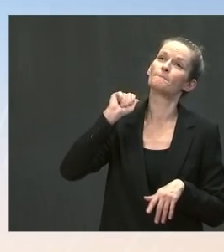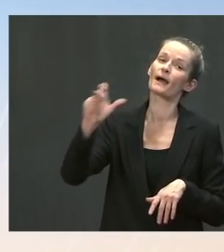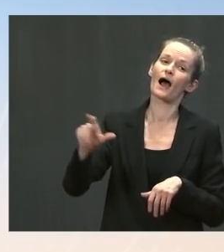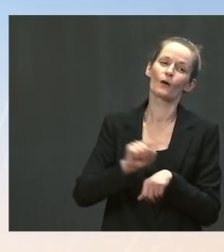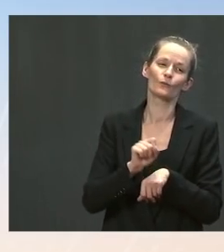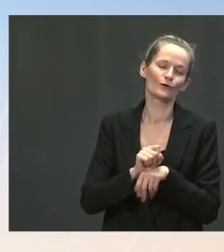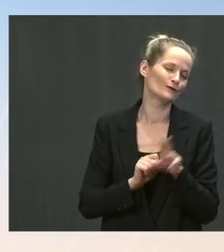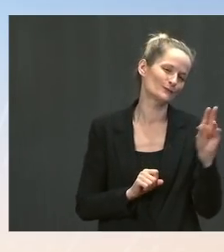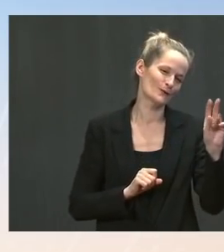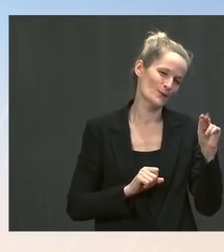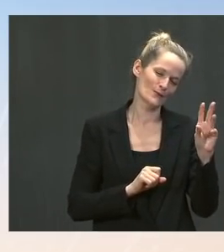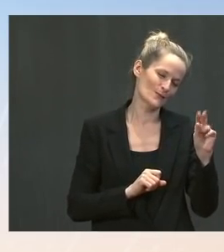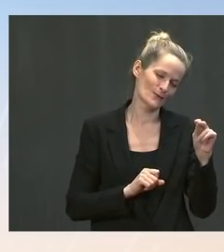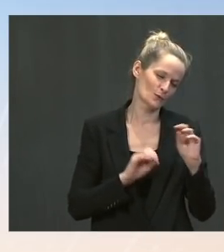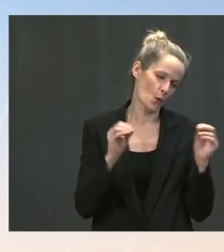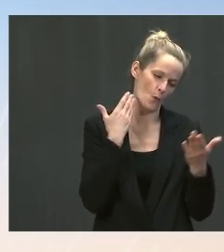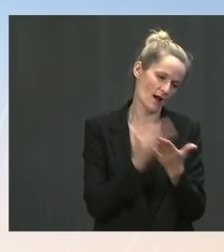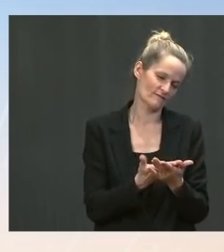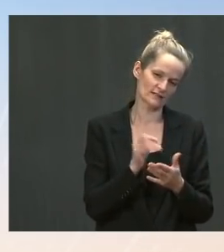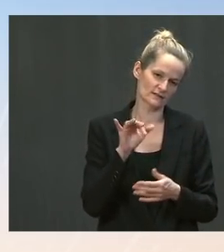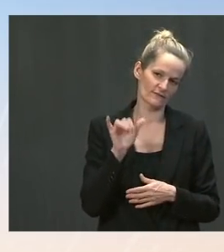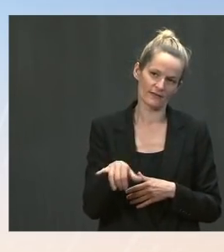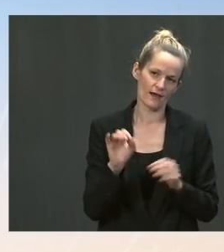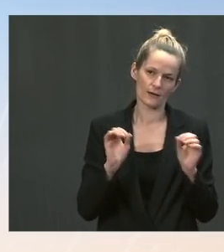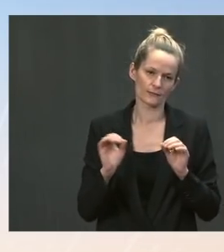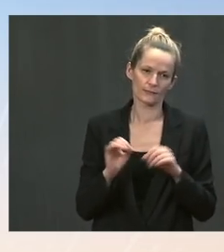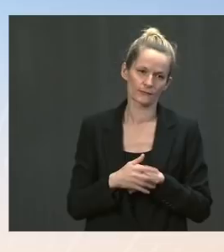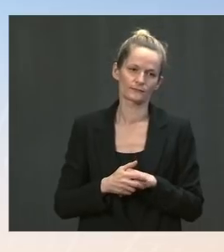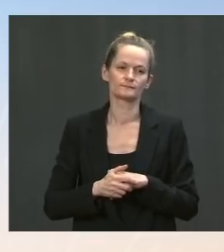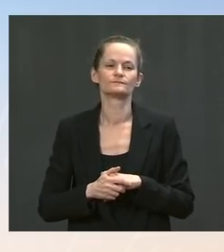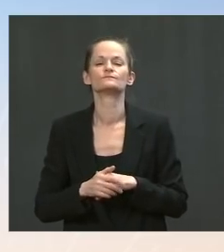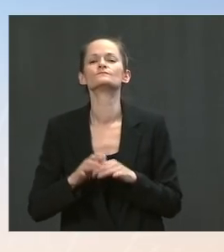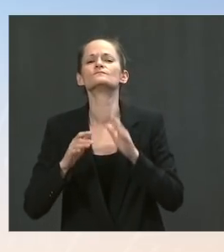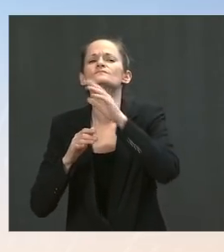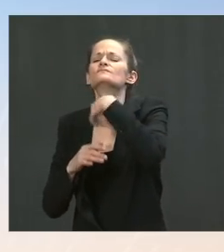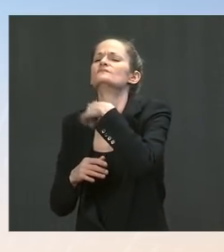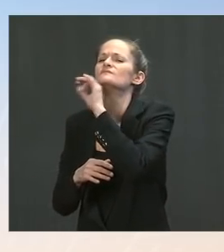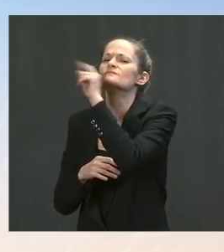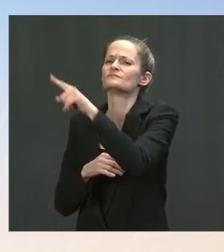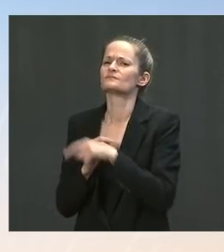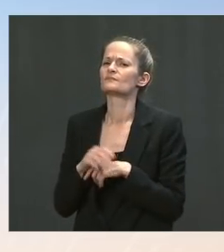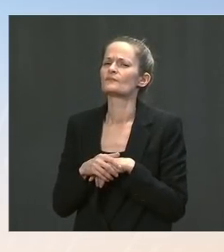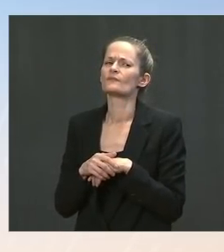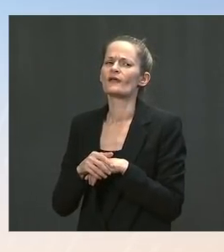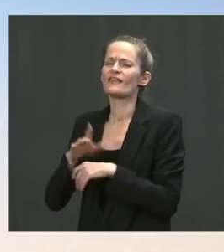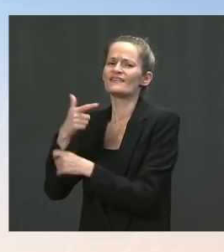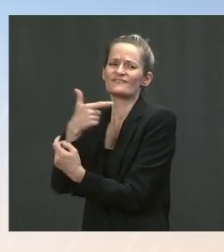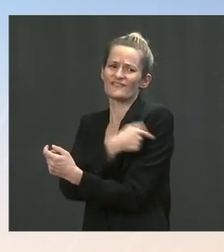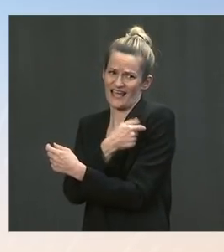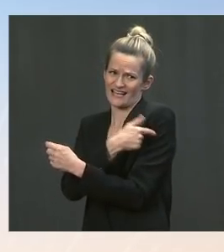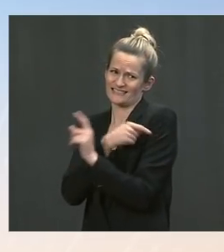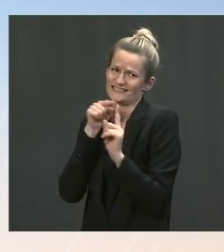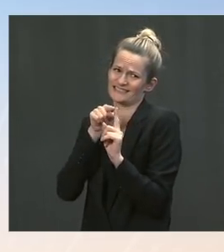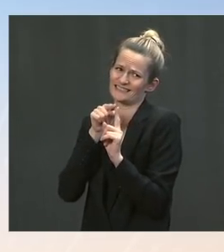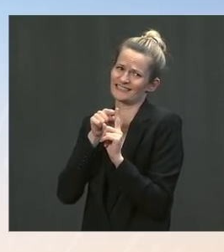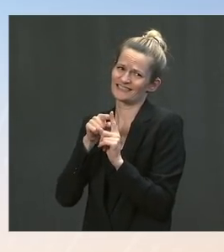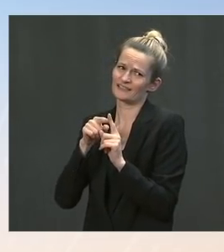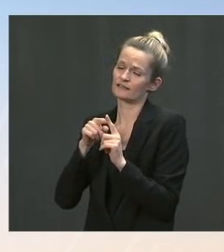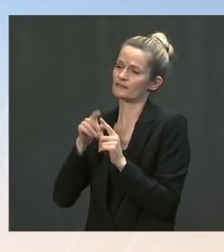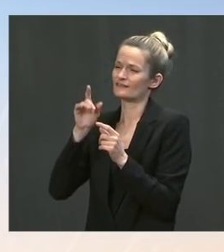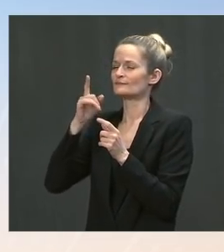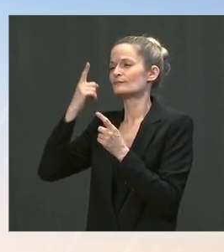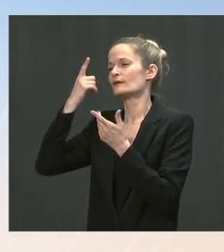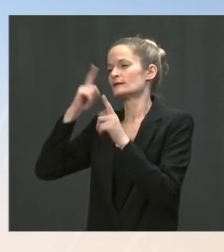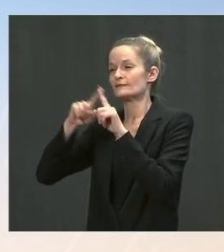Jen, vaccine doses expiring in places like Alabama, tens of thousands have recently expired. What are the administration's plans for